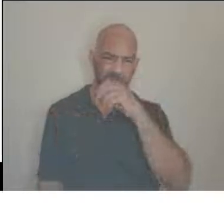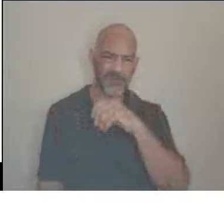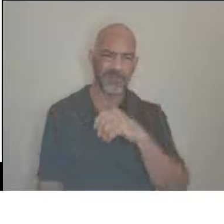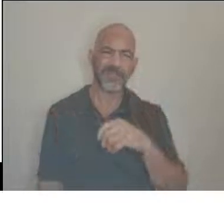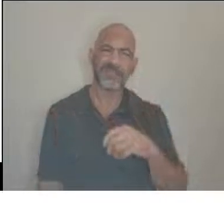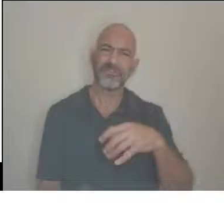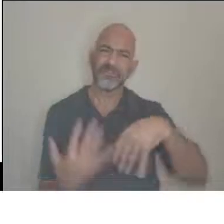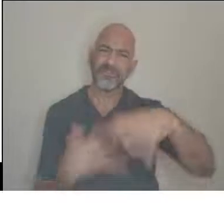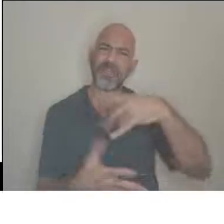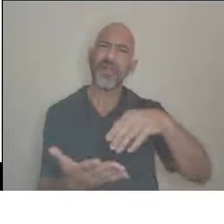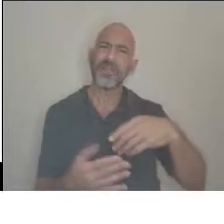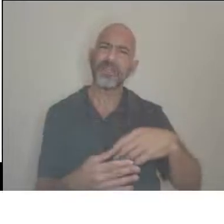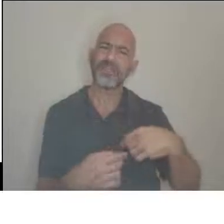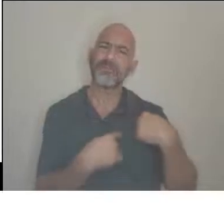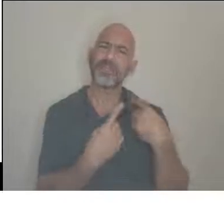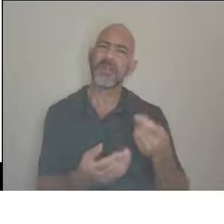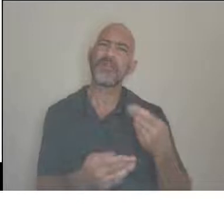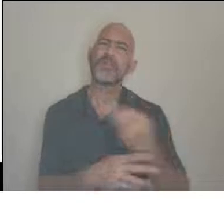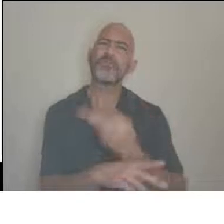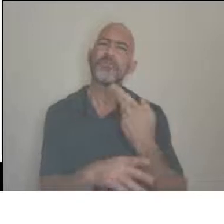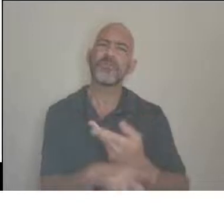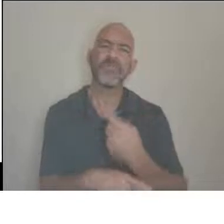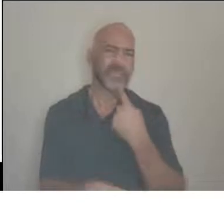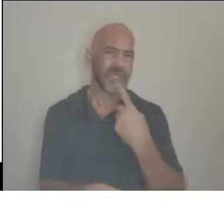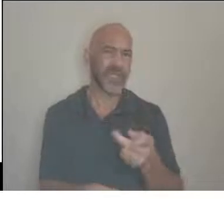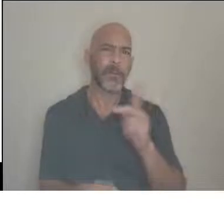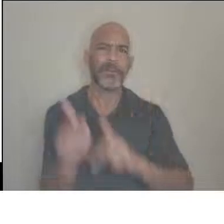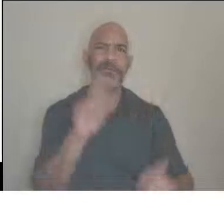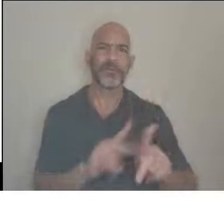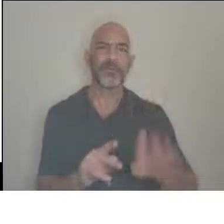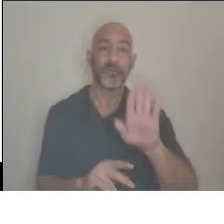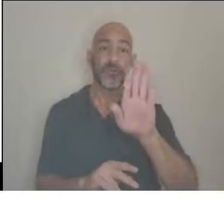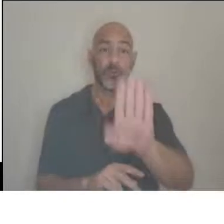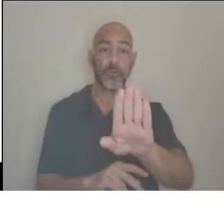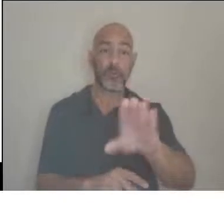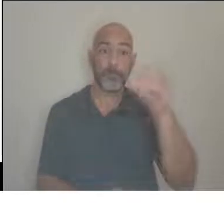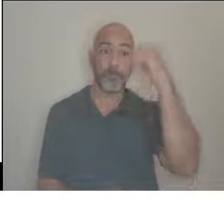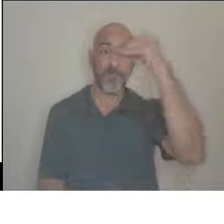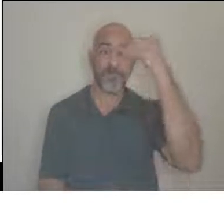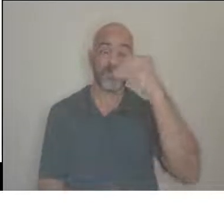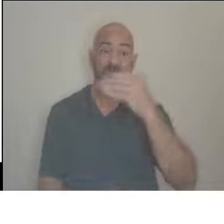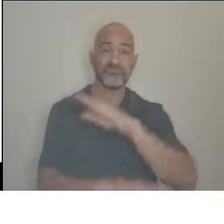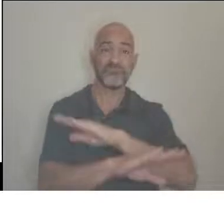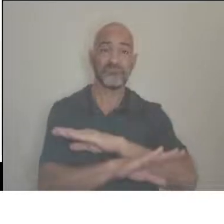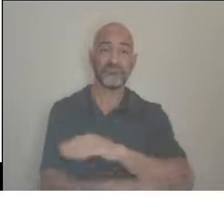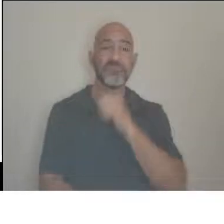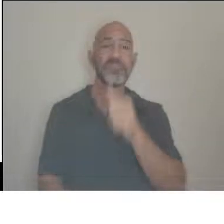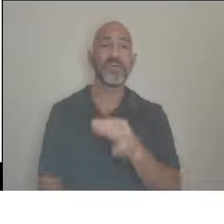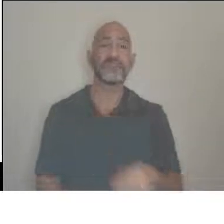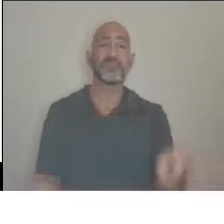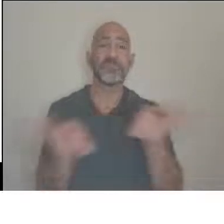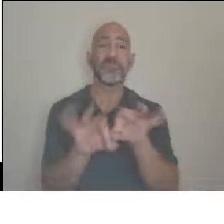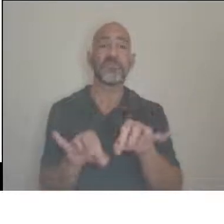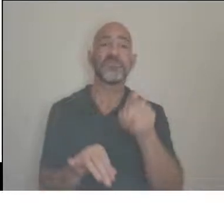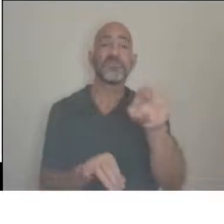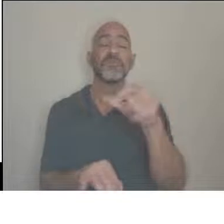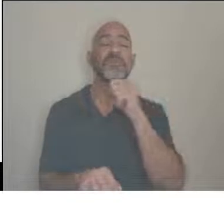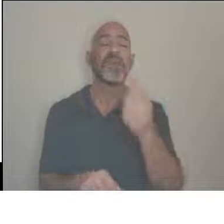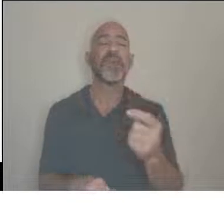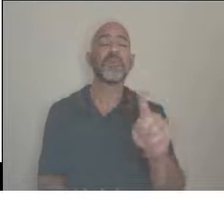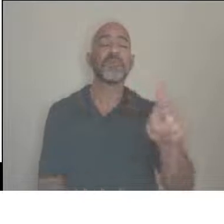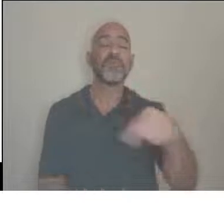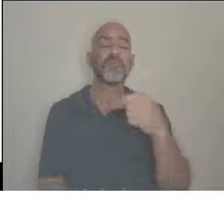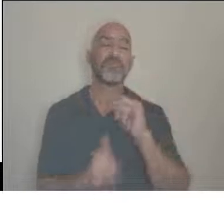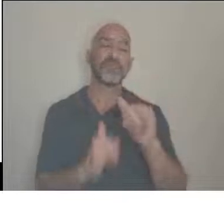have used to tell people, your opinion doesn't matter. You are not one of us. And so,